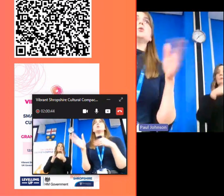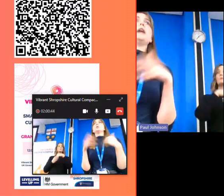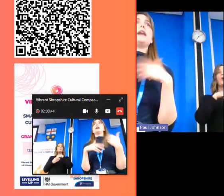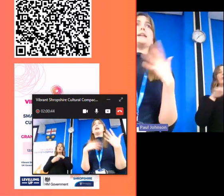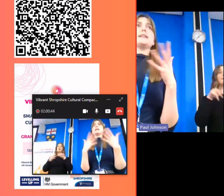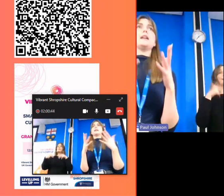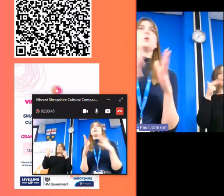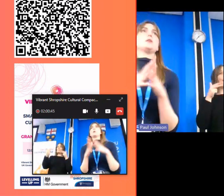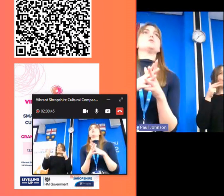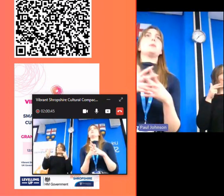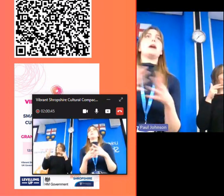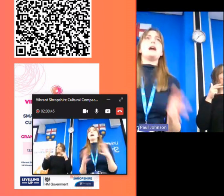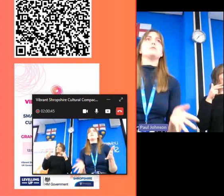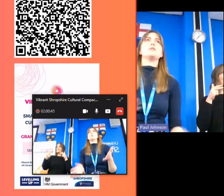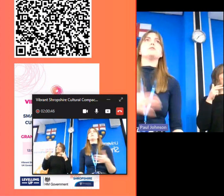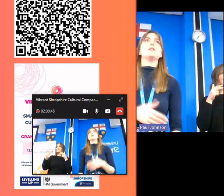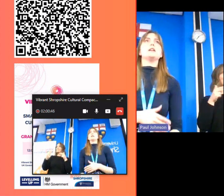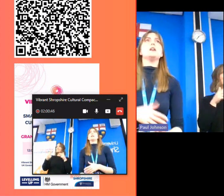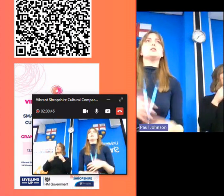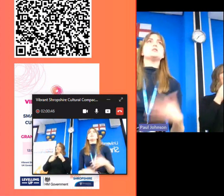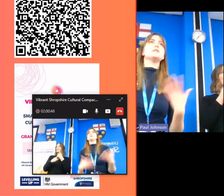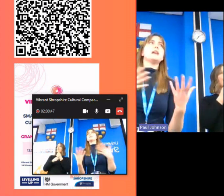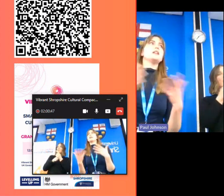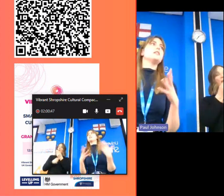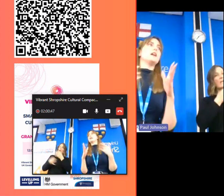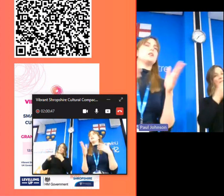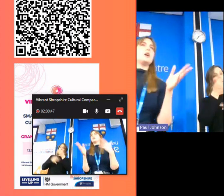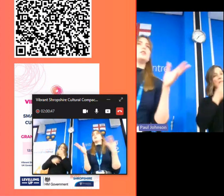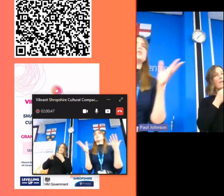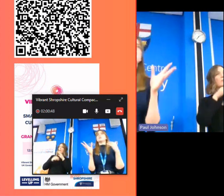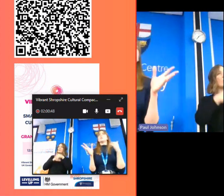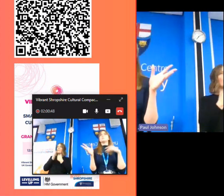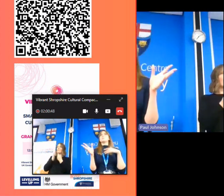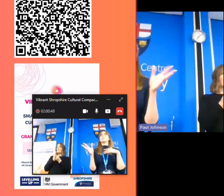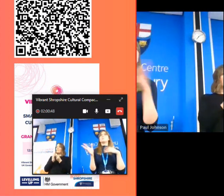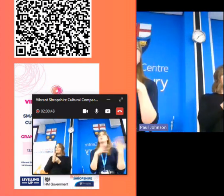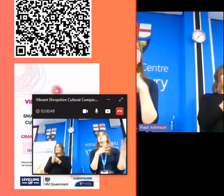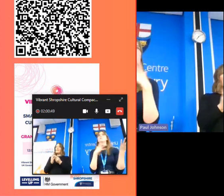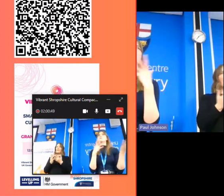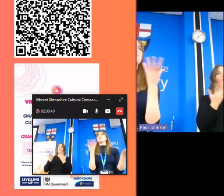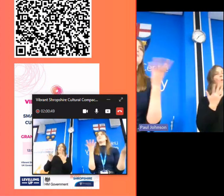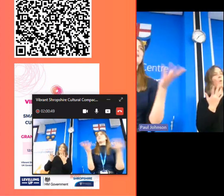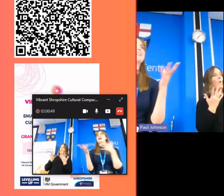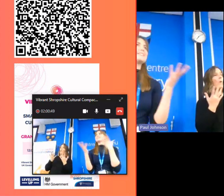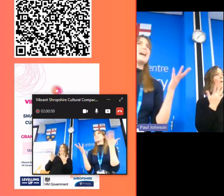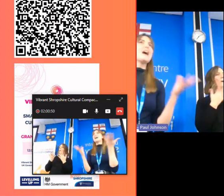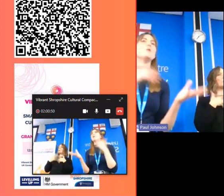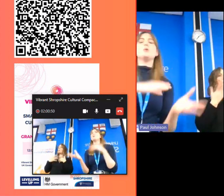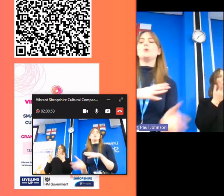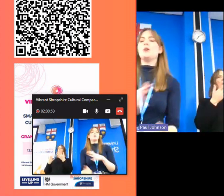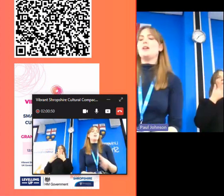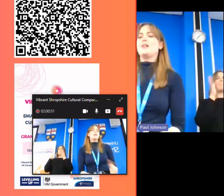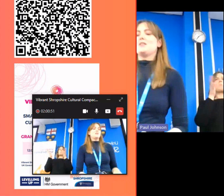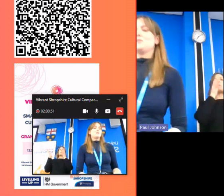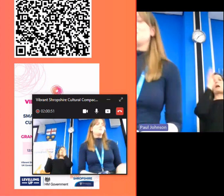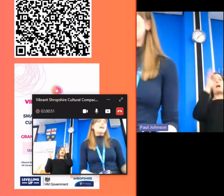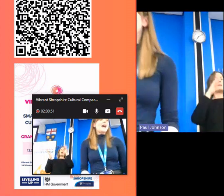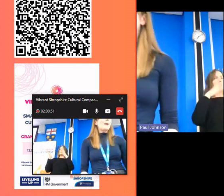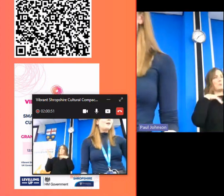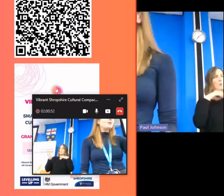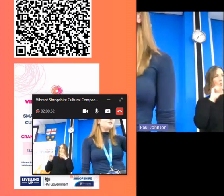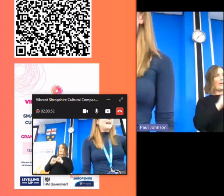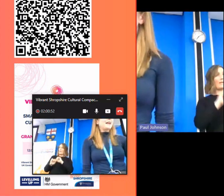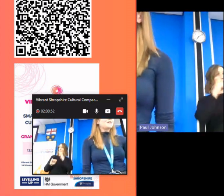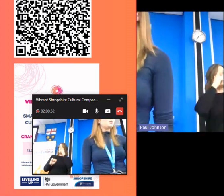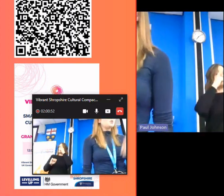team's call and ask any questions they might have about the funding so if there's anything either you don't you don't want to ask now or you